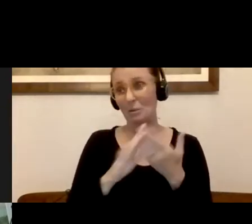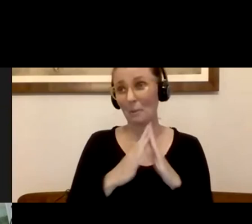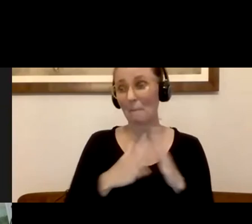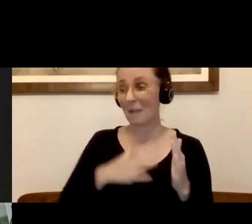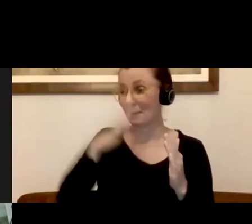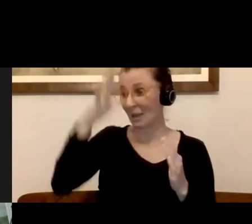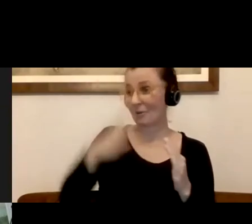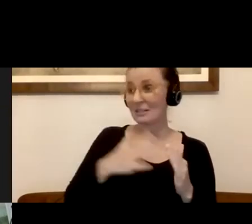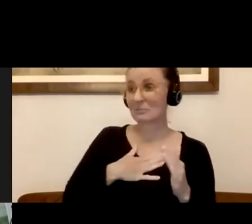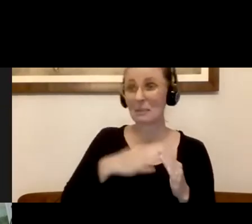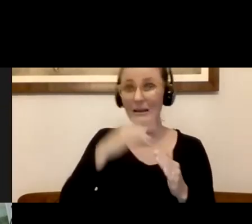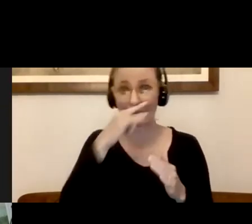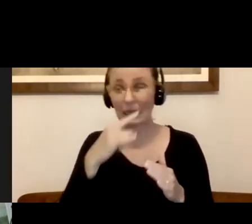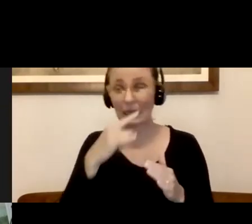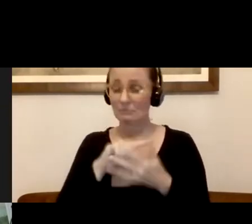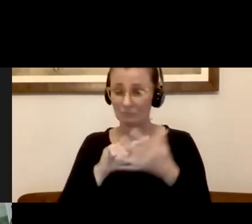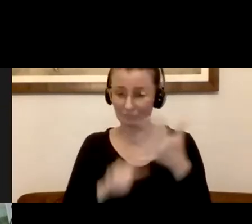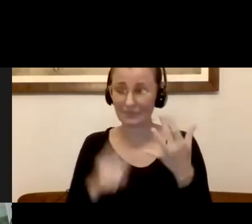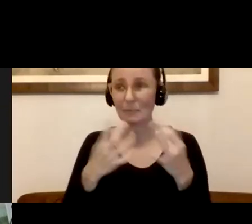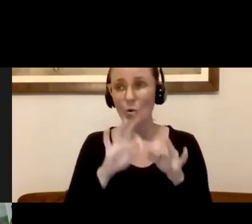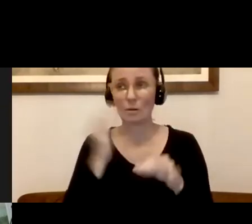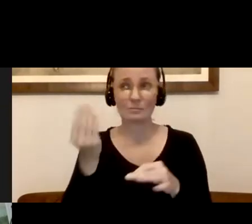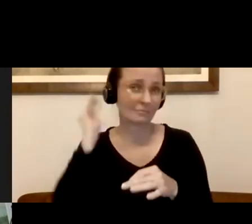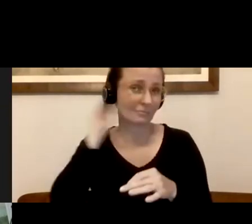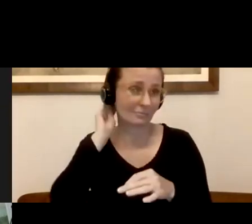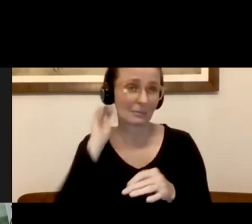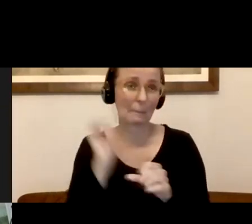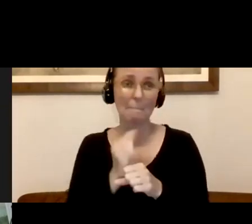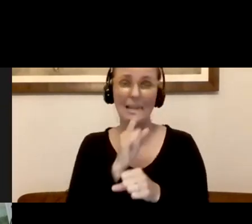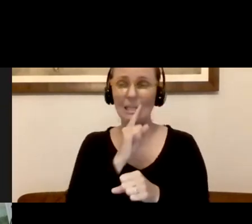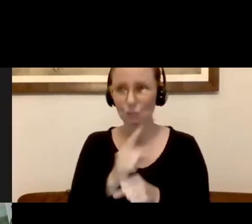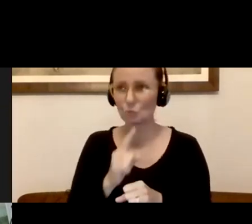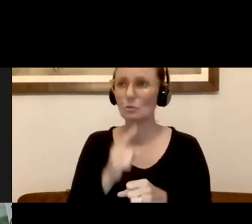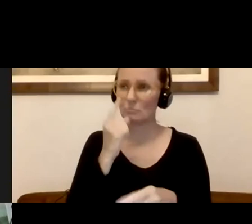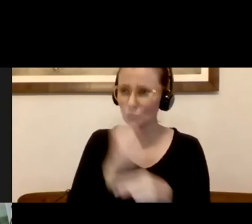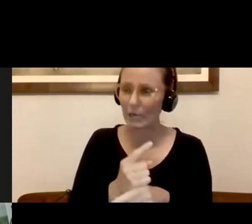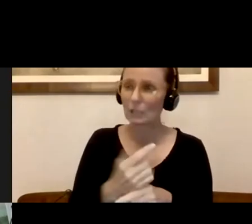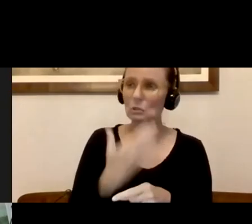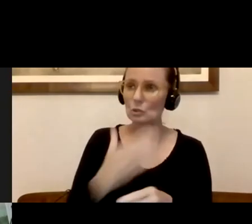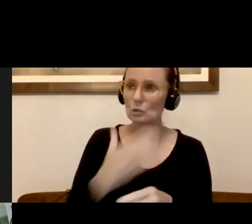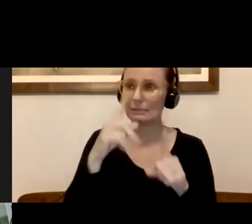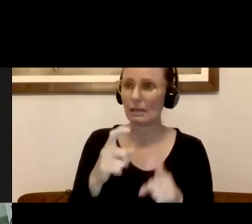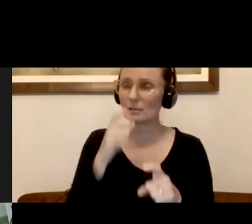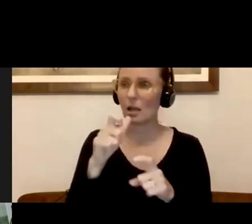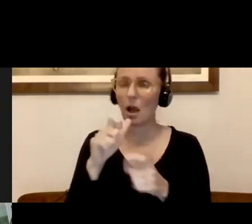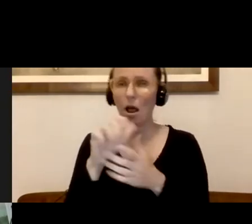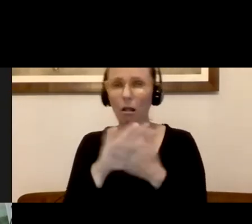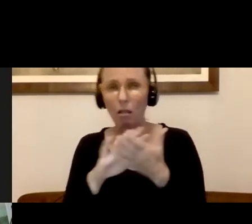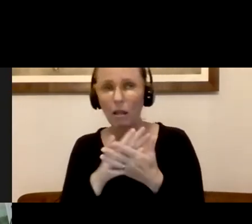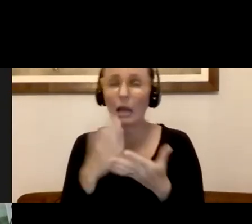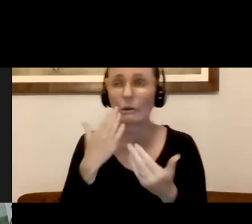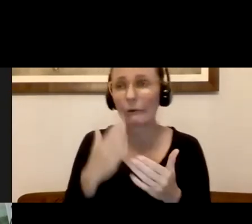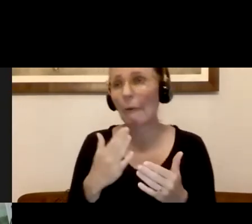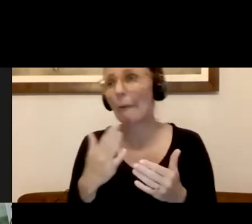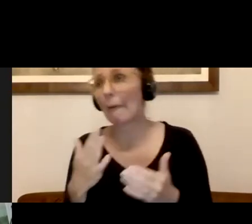any of them, I think it's important to remember that. We need to make sure that we are going with a credible organization, um, when we're talking about doing any